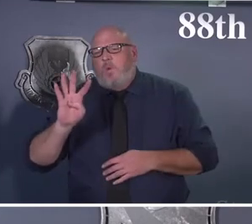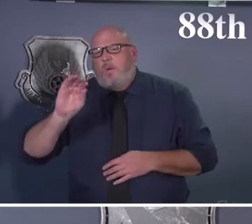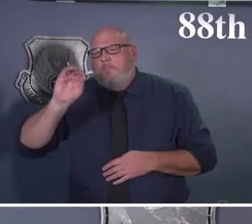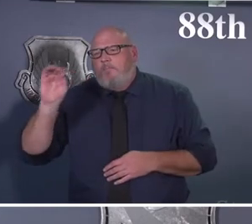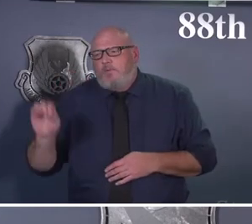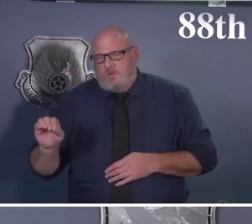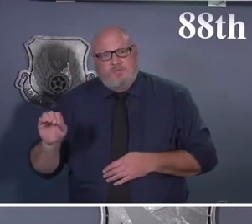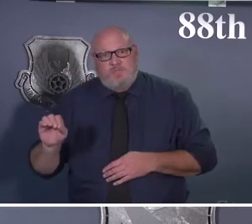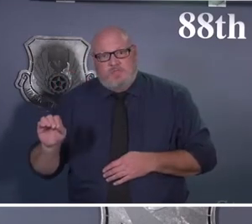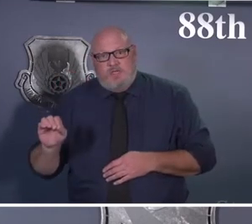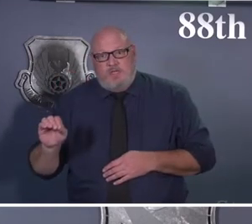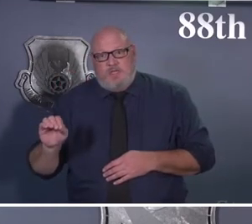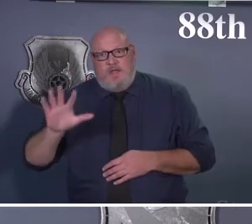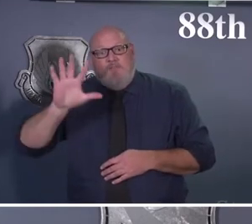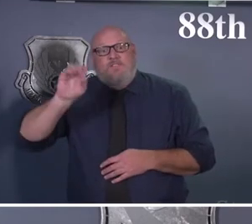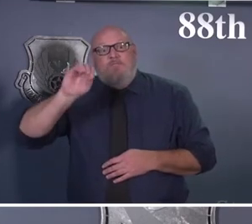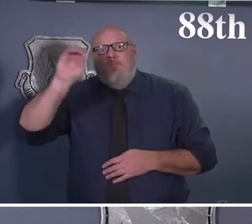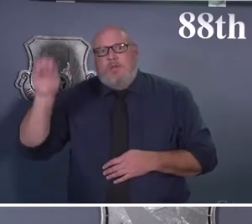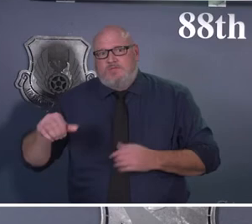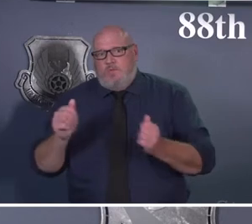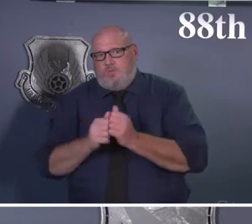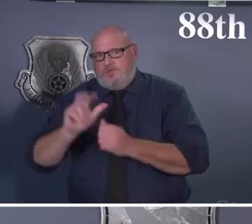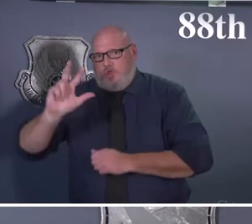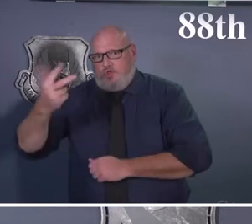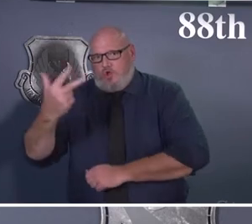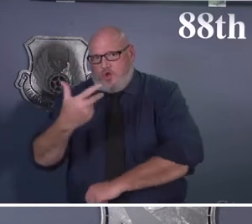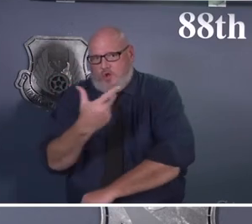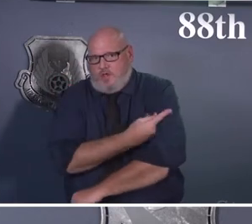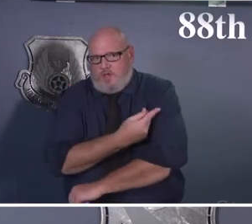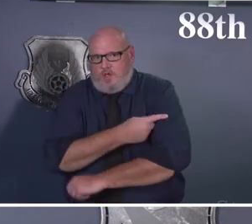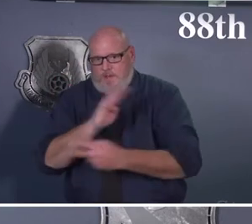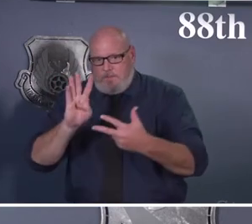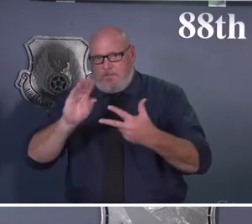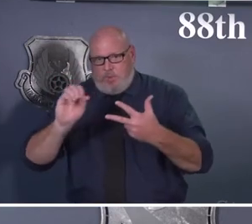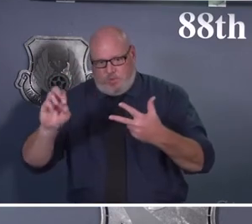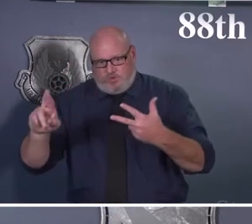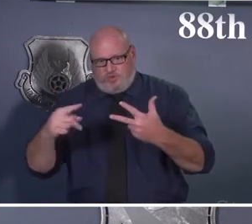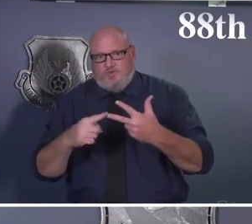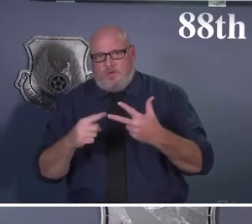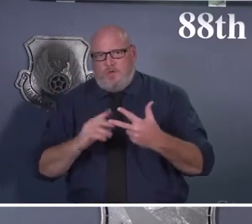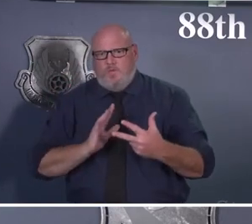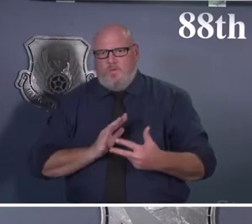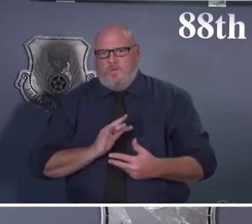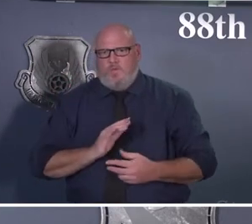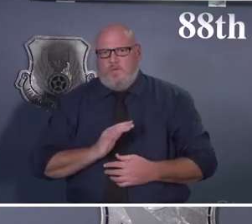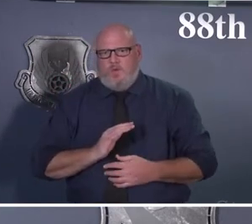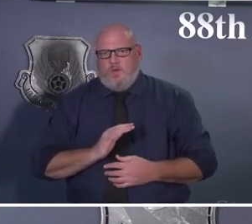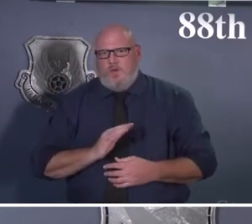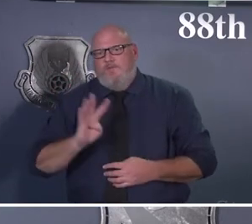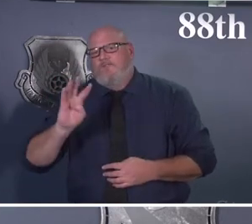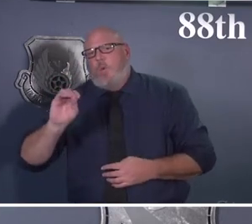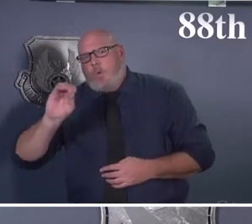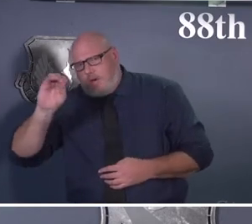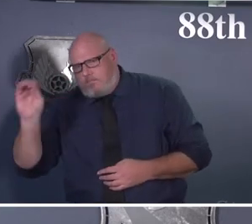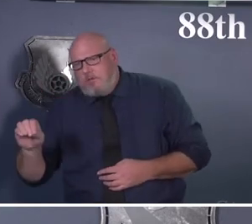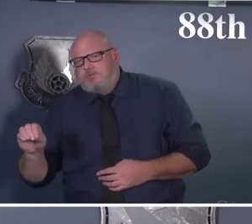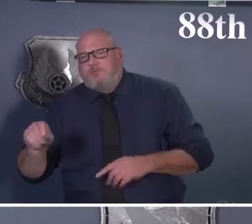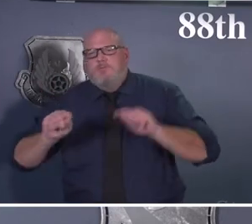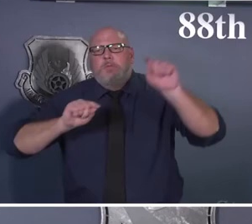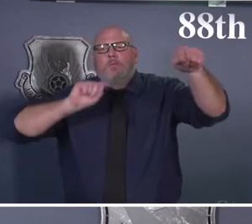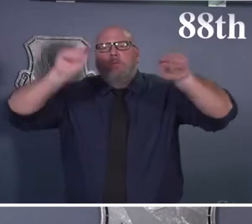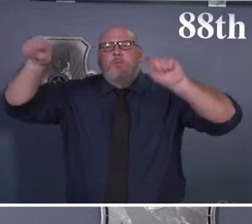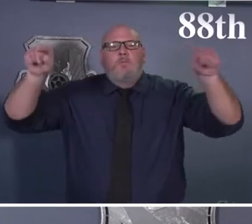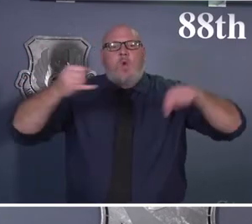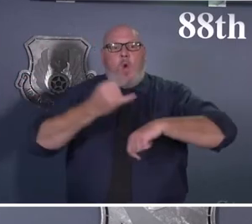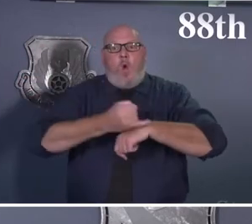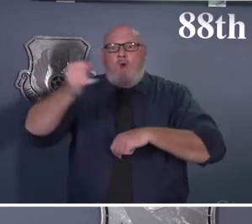right thing there. And for those that aren't that are unvaccinated, the way we mitigate that risk is through screening testing, right?